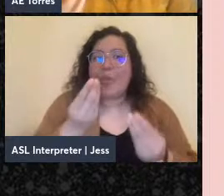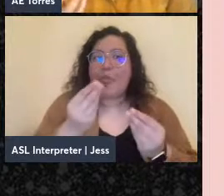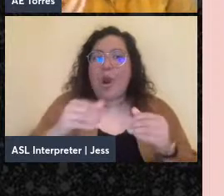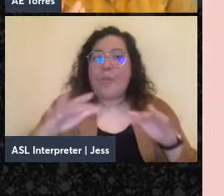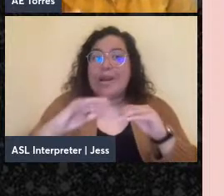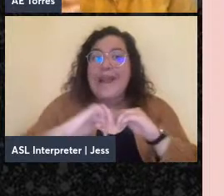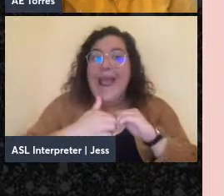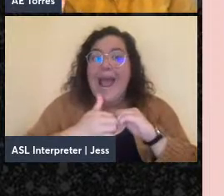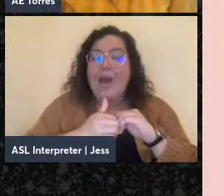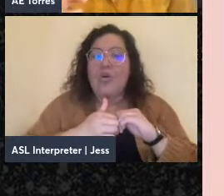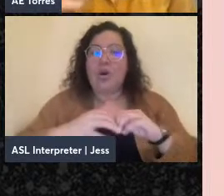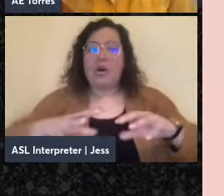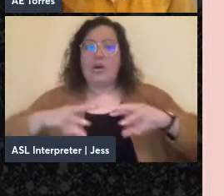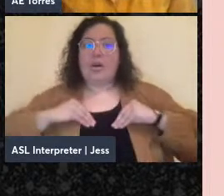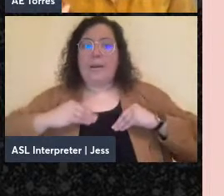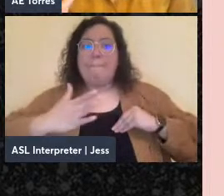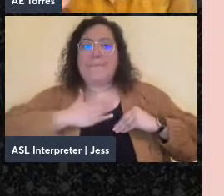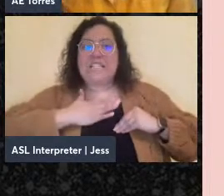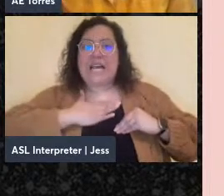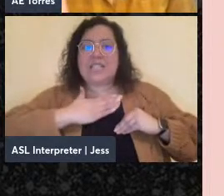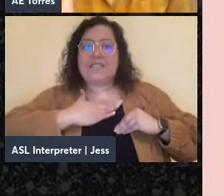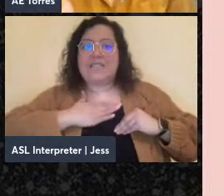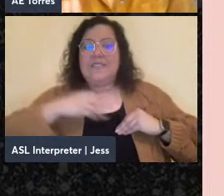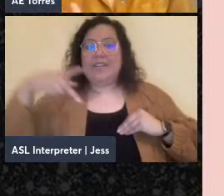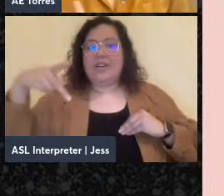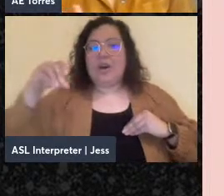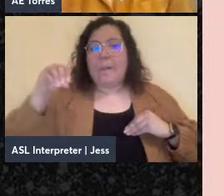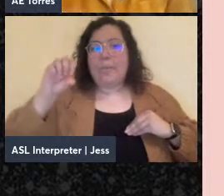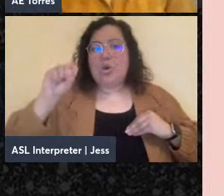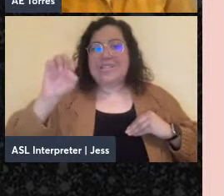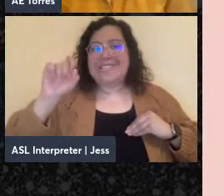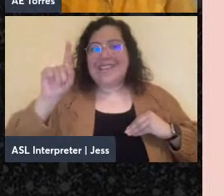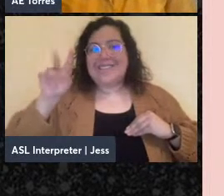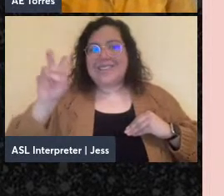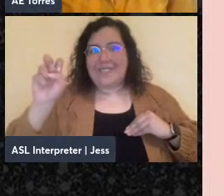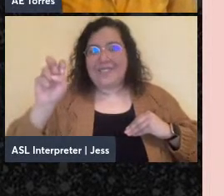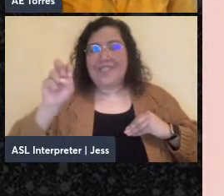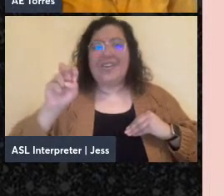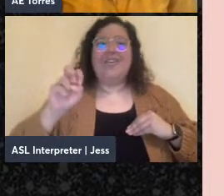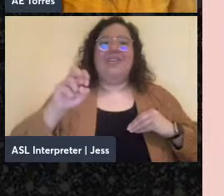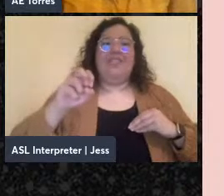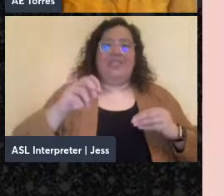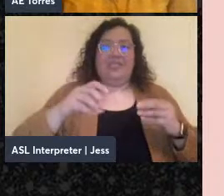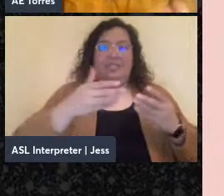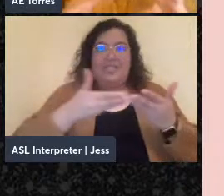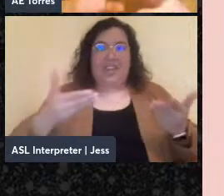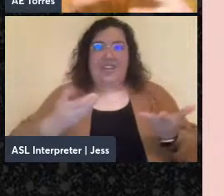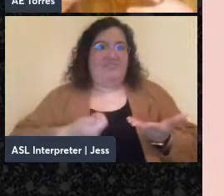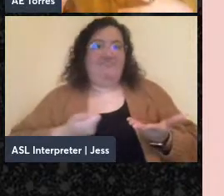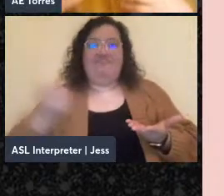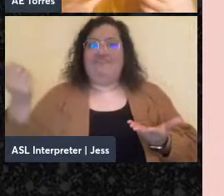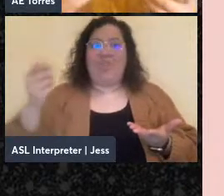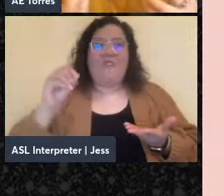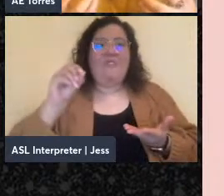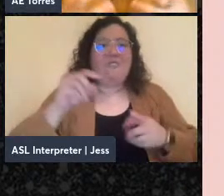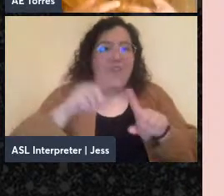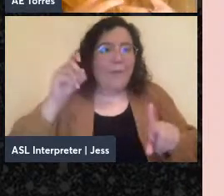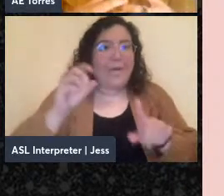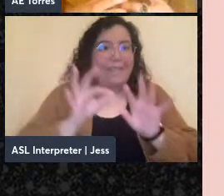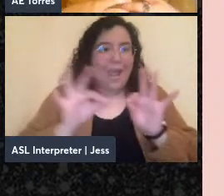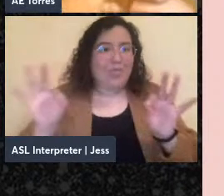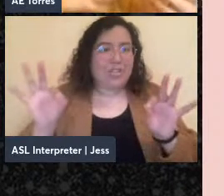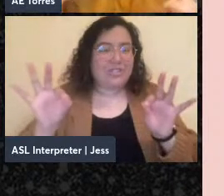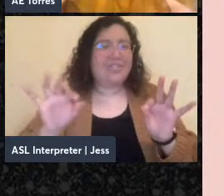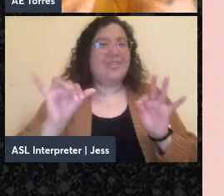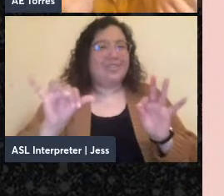possessive case, the genitive case, and possessive pronouns. So for Gordon, there was an idea of